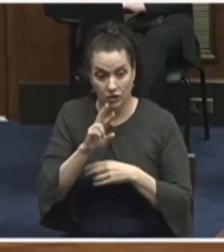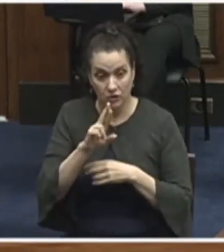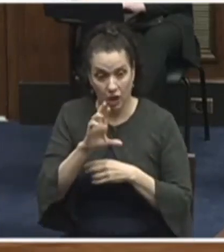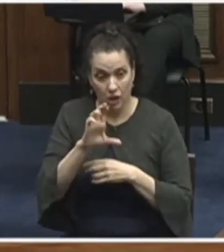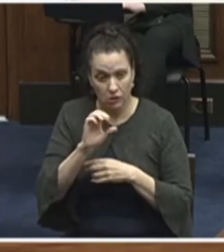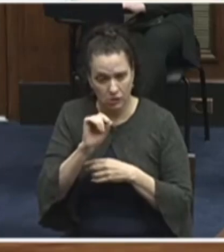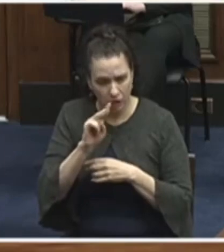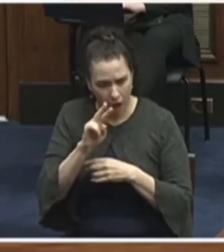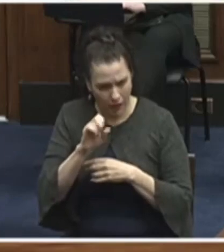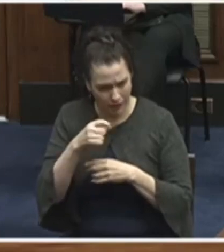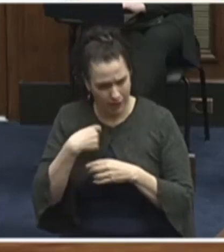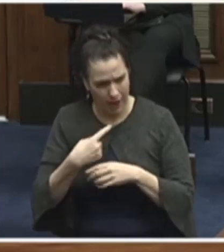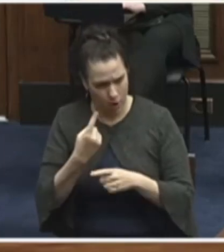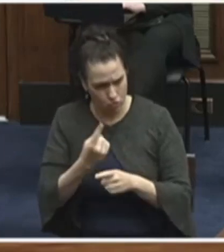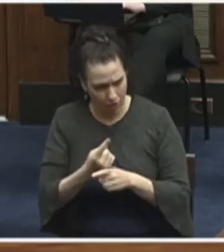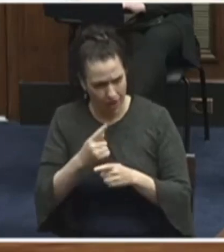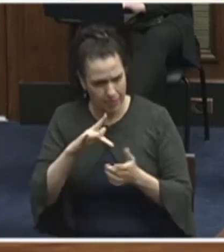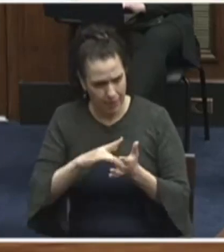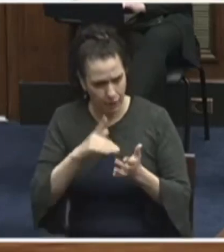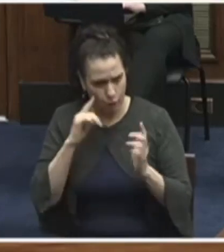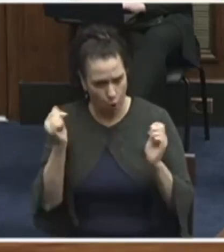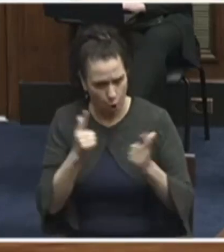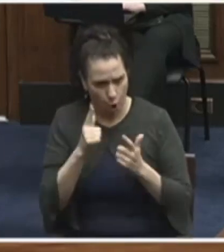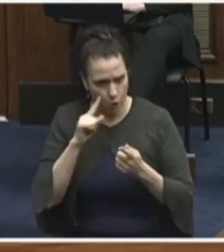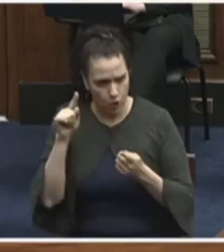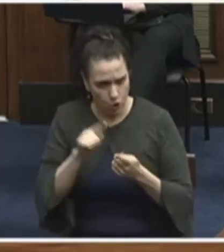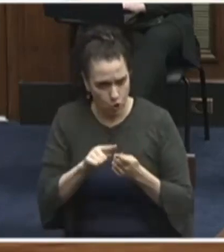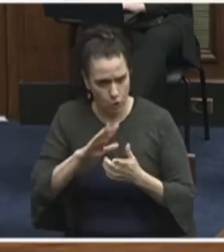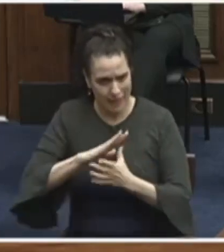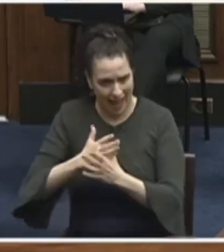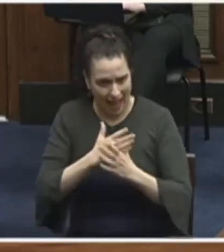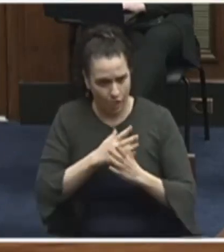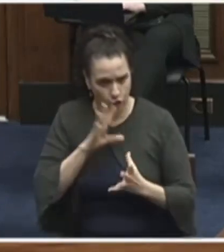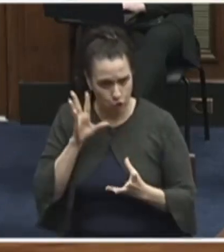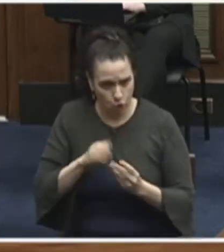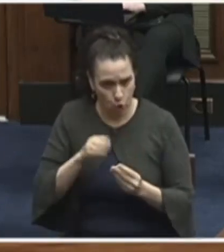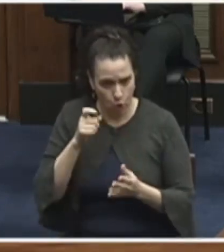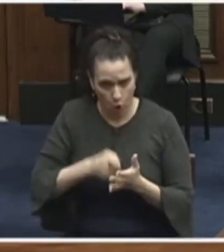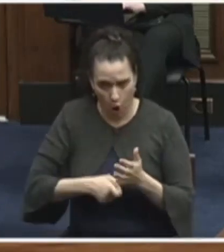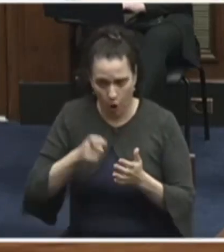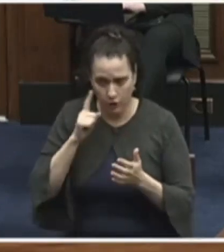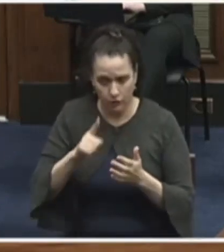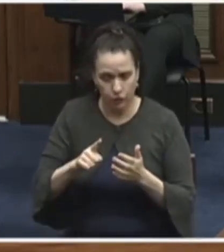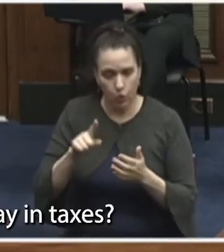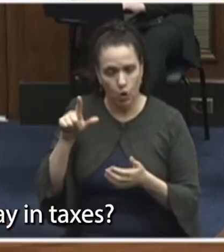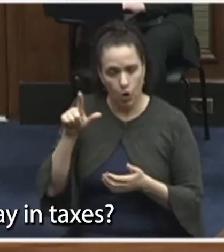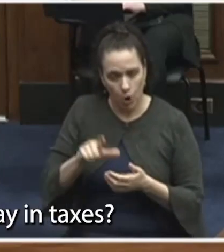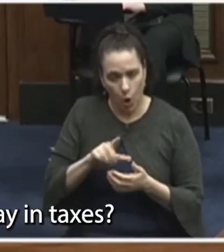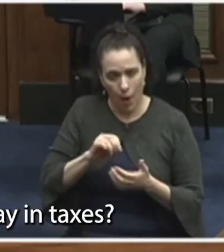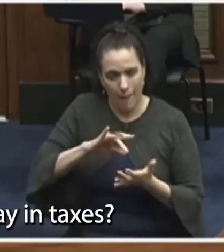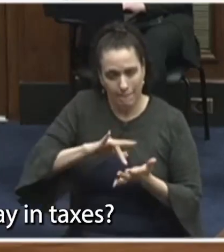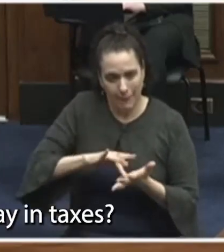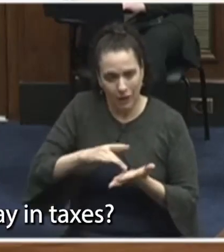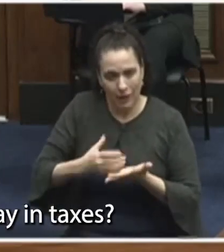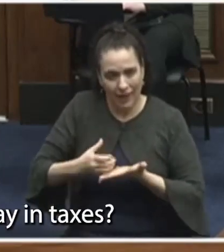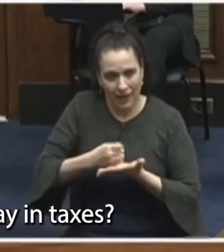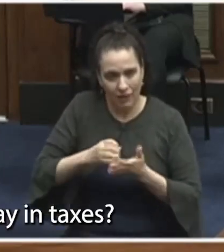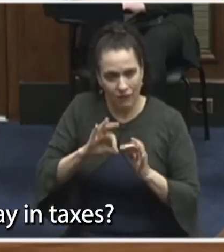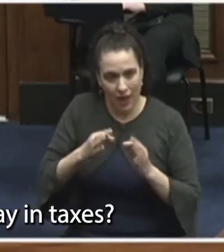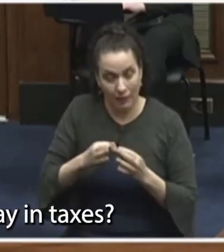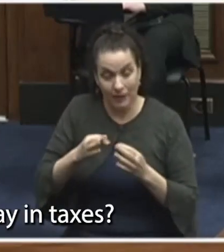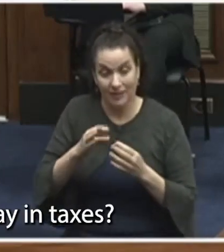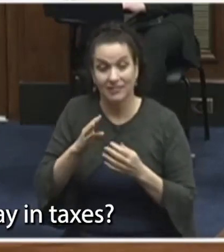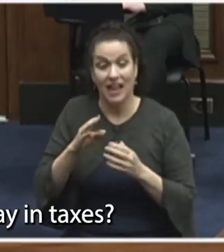that Medicare for all would also reduce the average total costs for lower and middle-income families by eliminating more medical